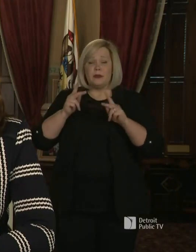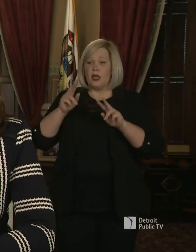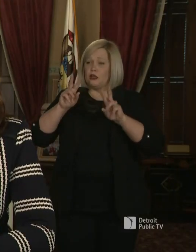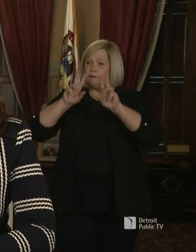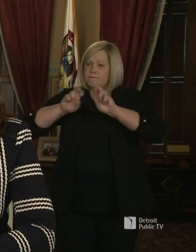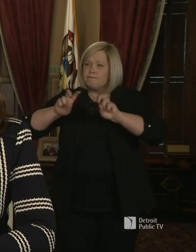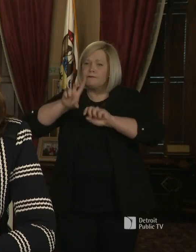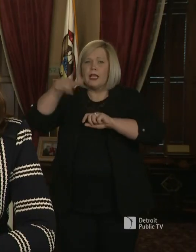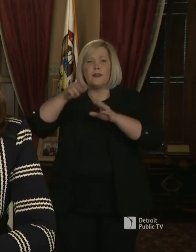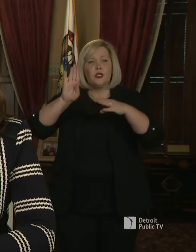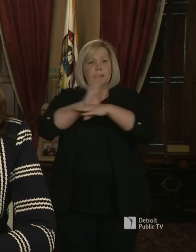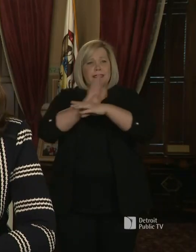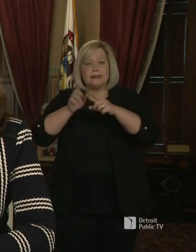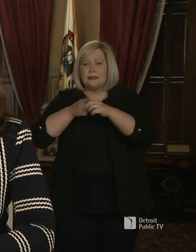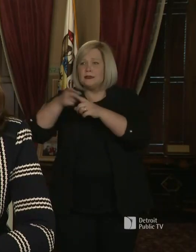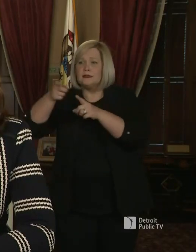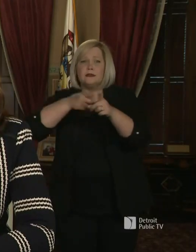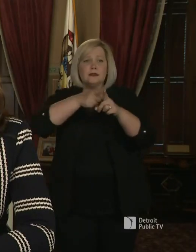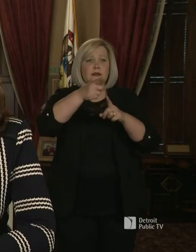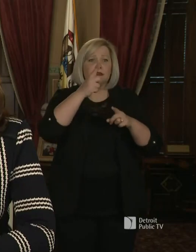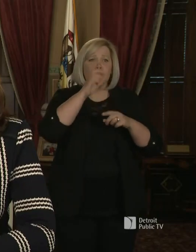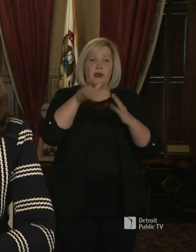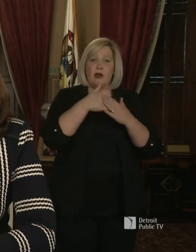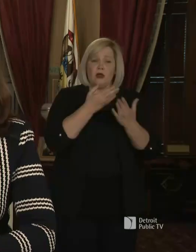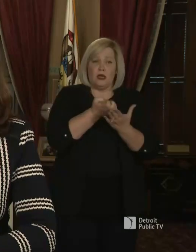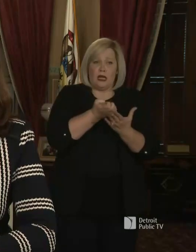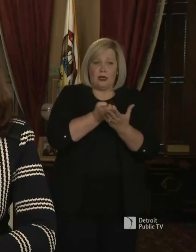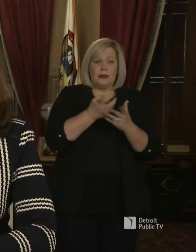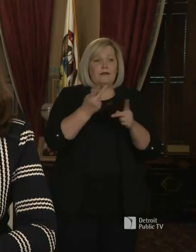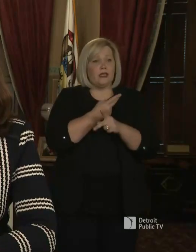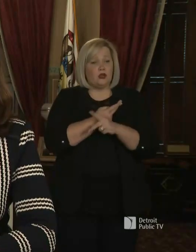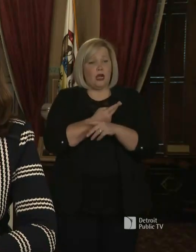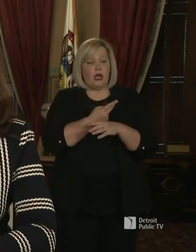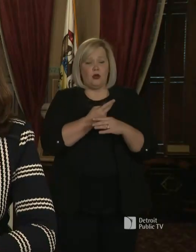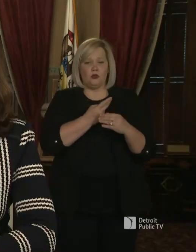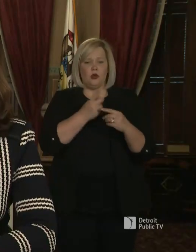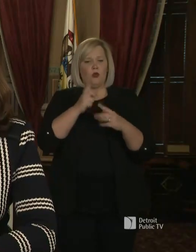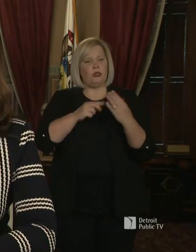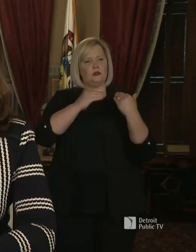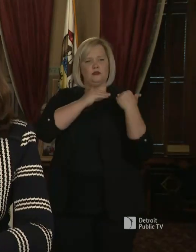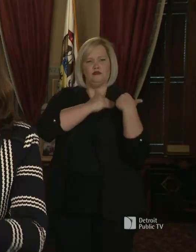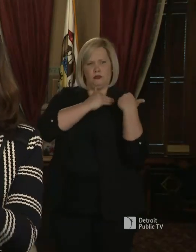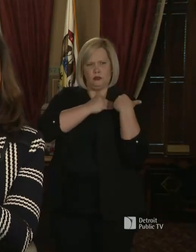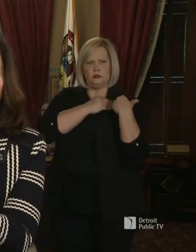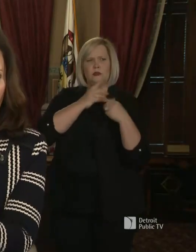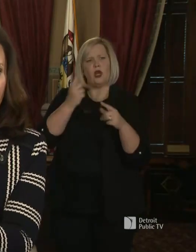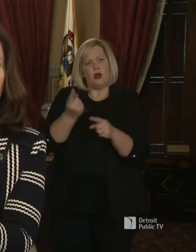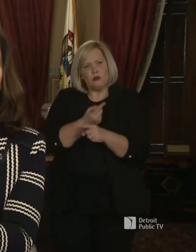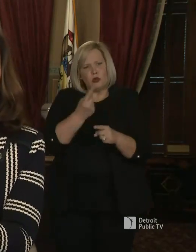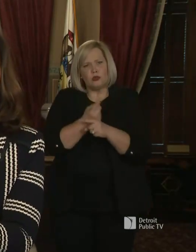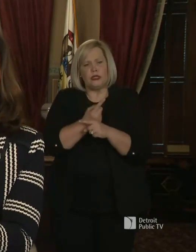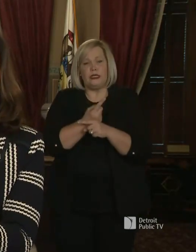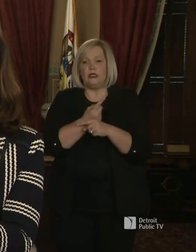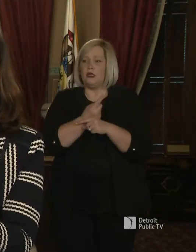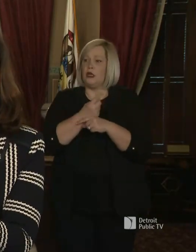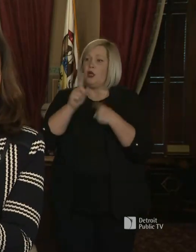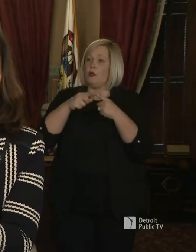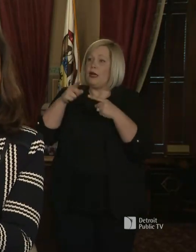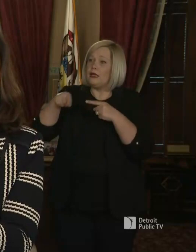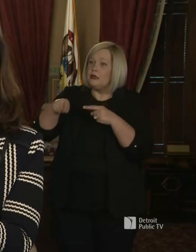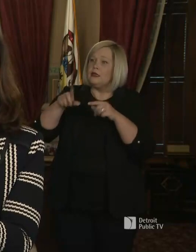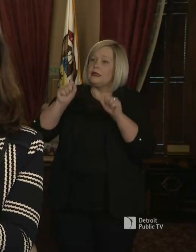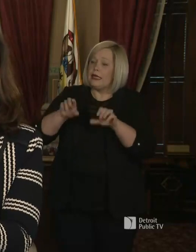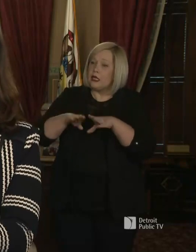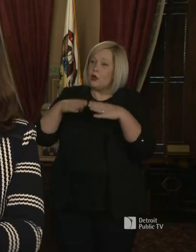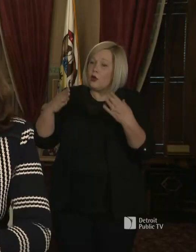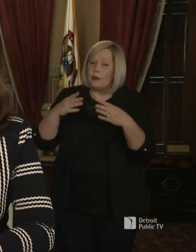sectors in our economy to determine what a responsible ramp up might look like when we feel it's